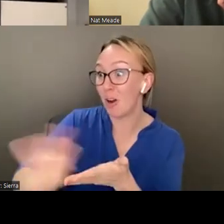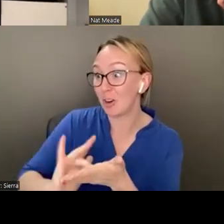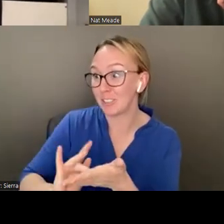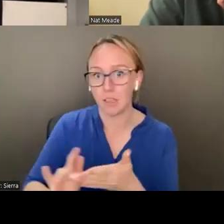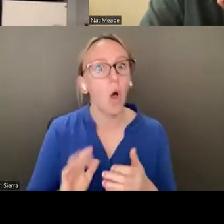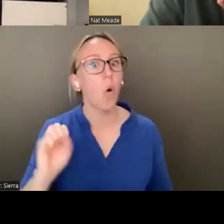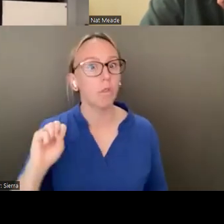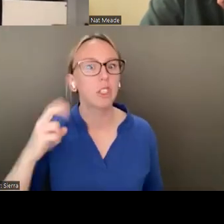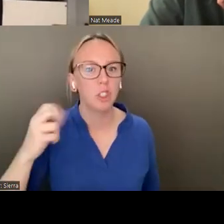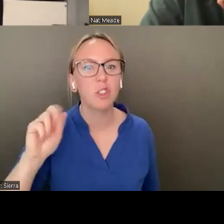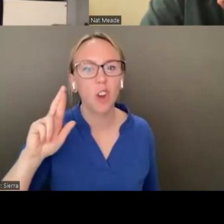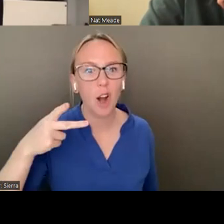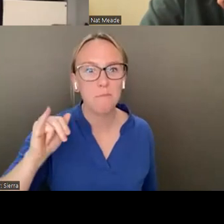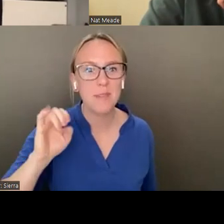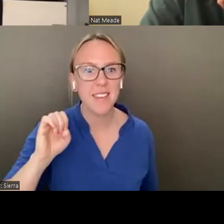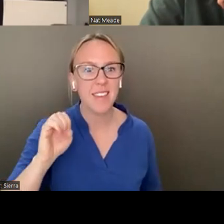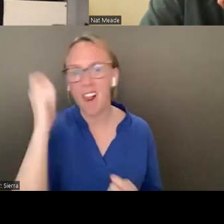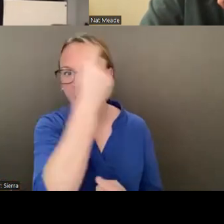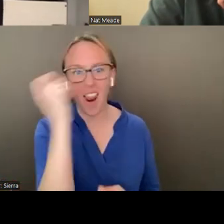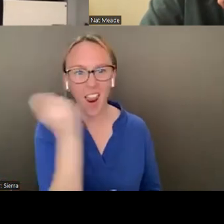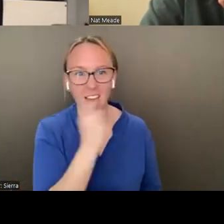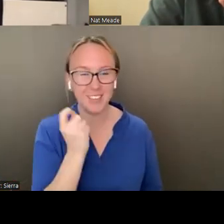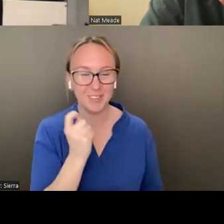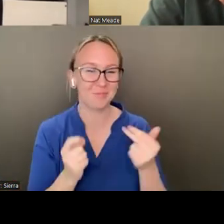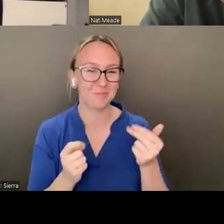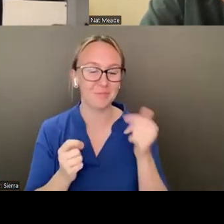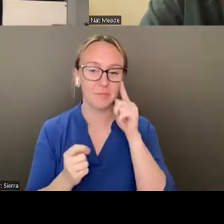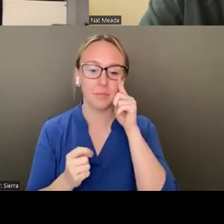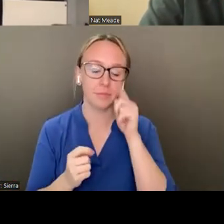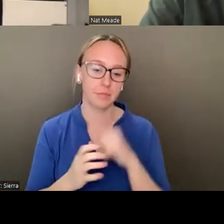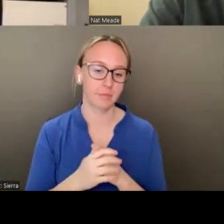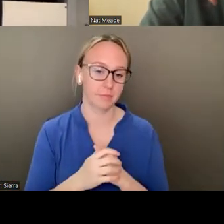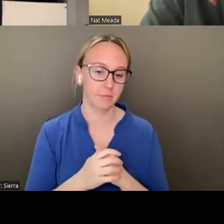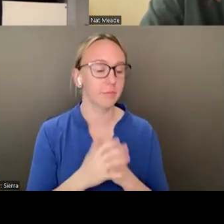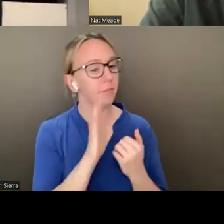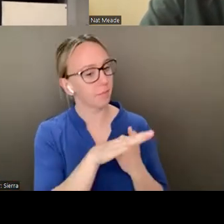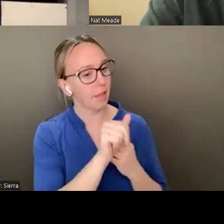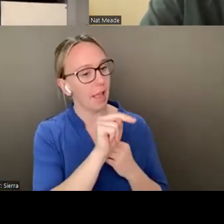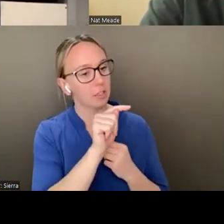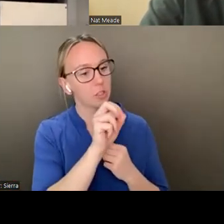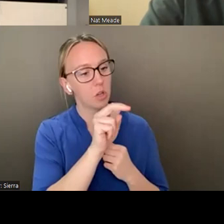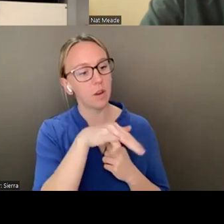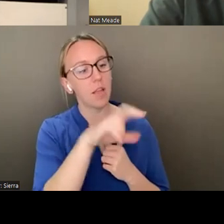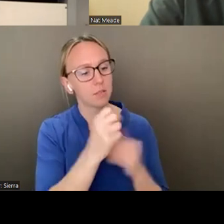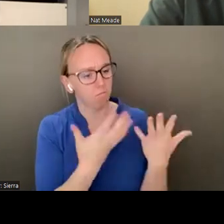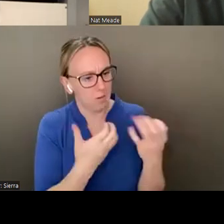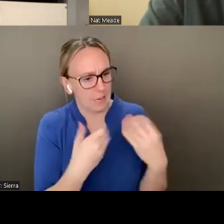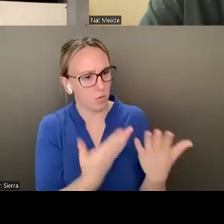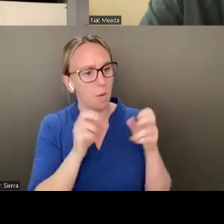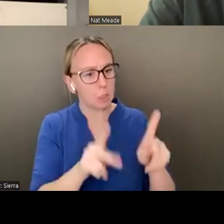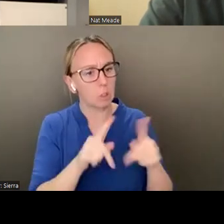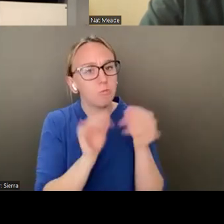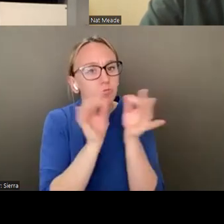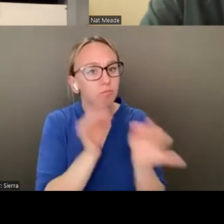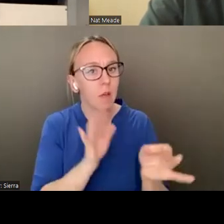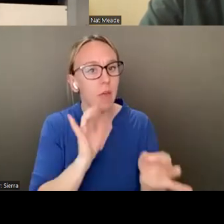Sharpies all over the face. Antonius, I do want to give you a chance to describe some of the performance that you're doing, because we